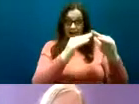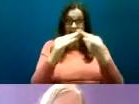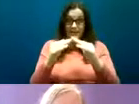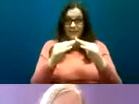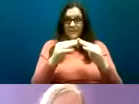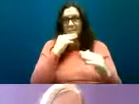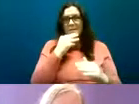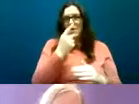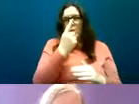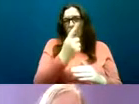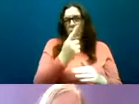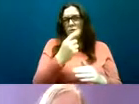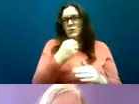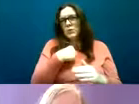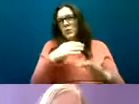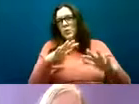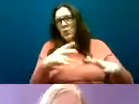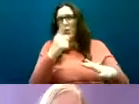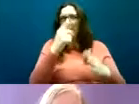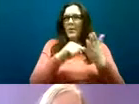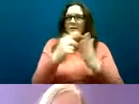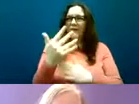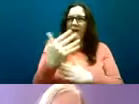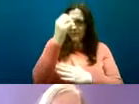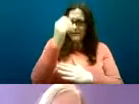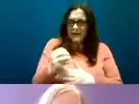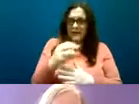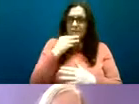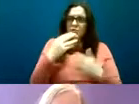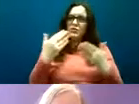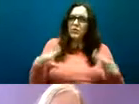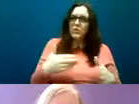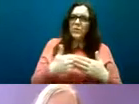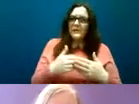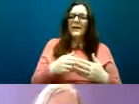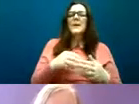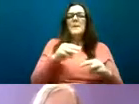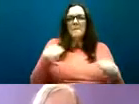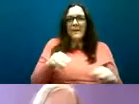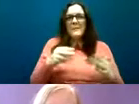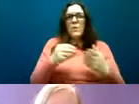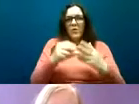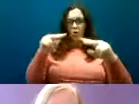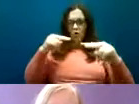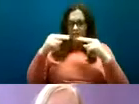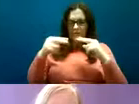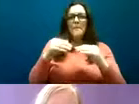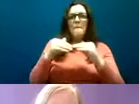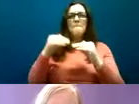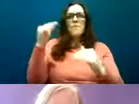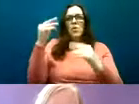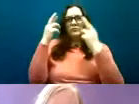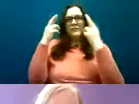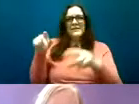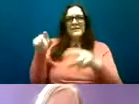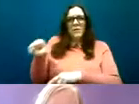shows that people with autism are over represented in the homeless population and autism is a risk factor